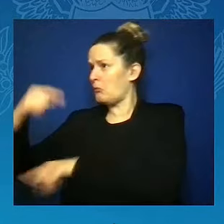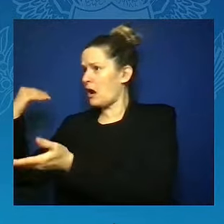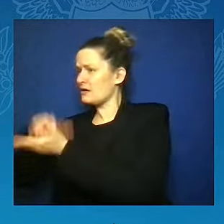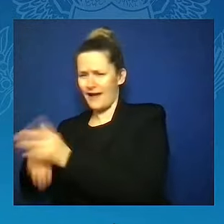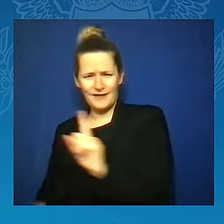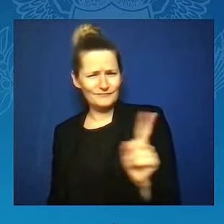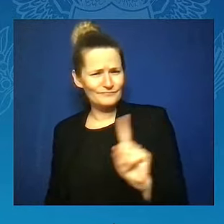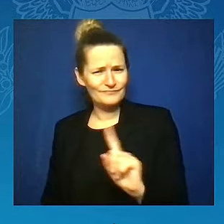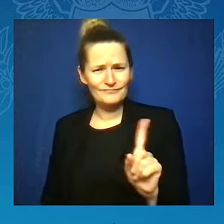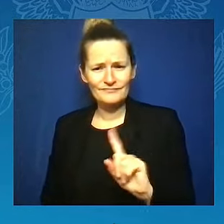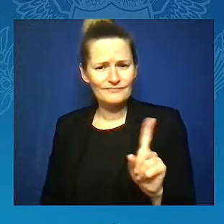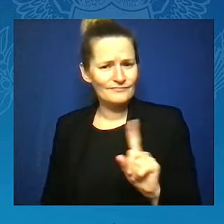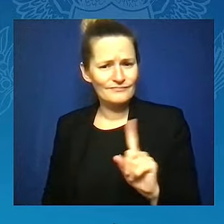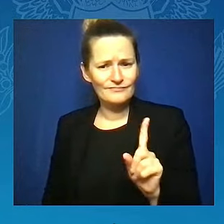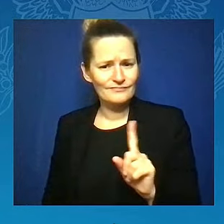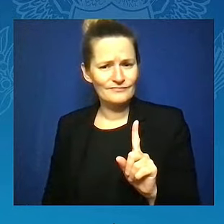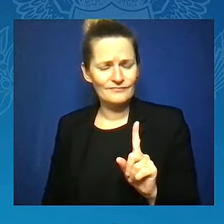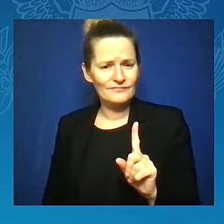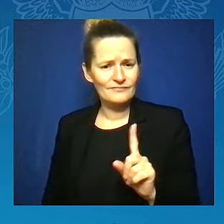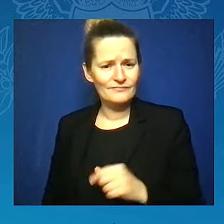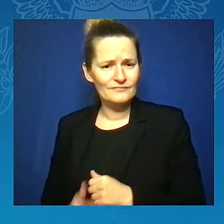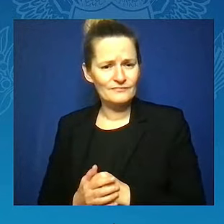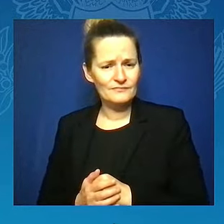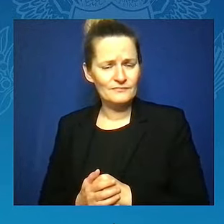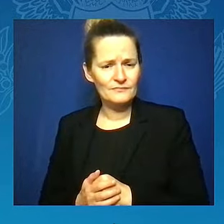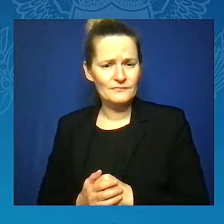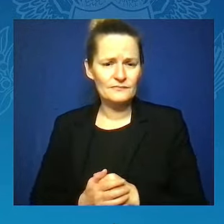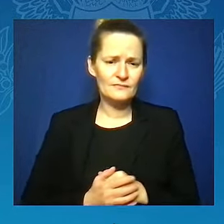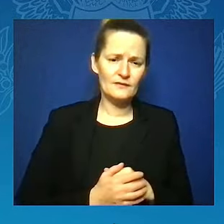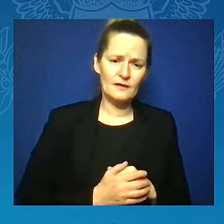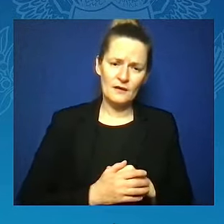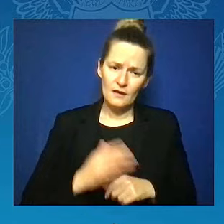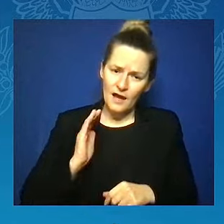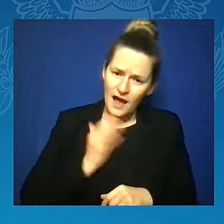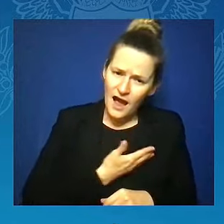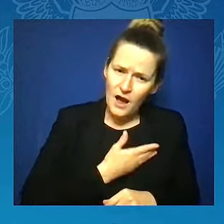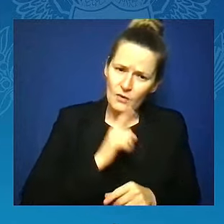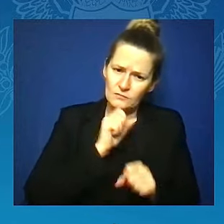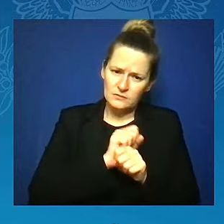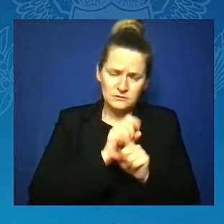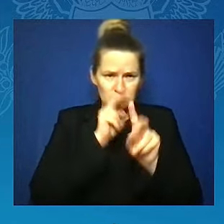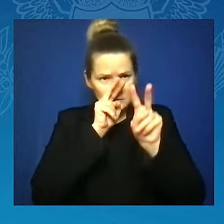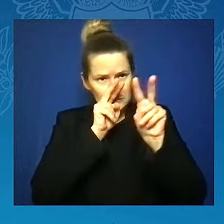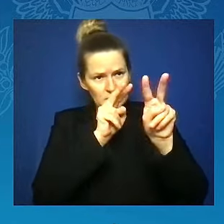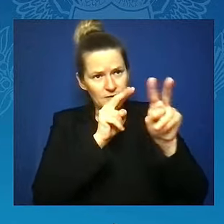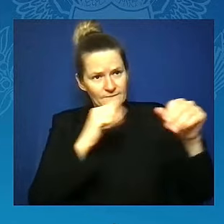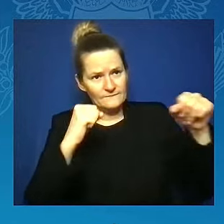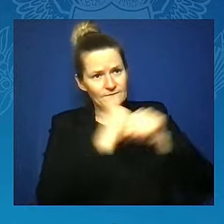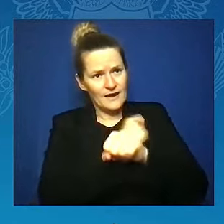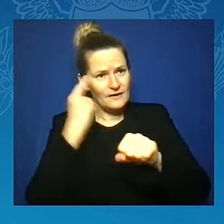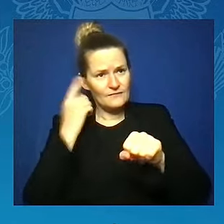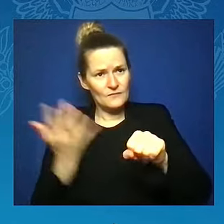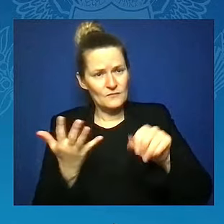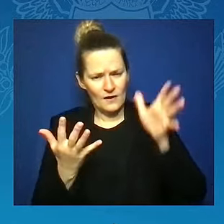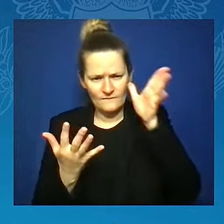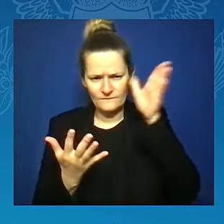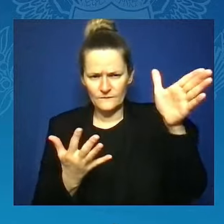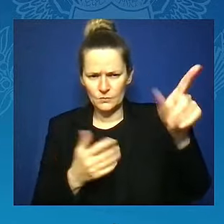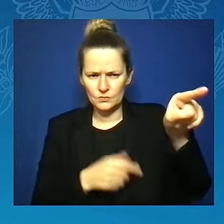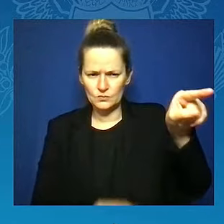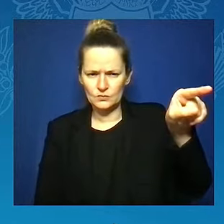Ours is a fight for the future. And ours is a fight for freedom.